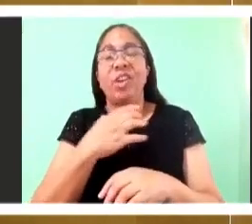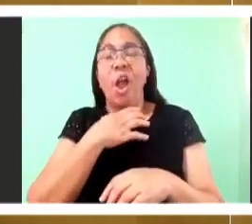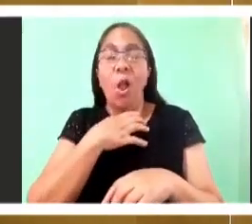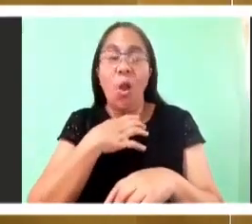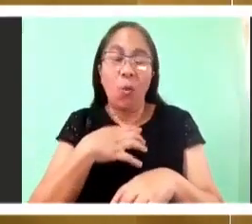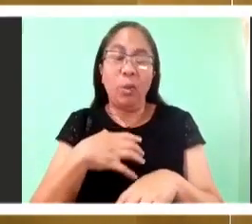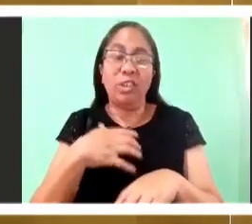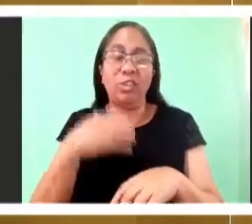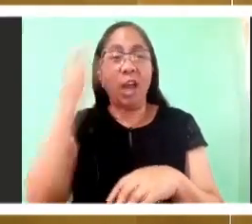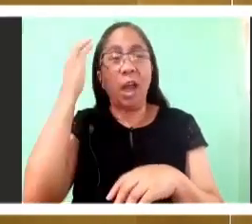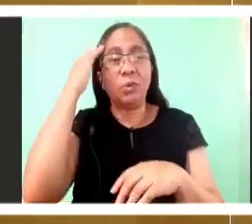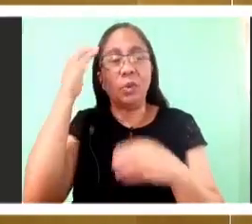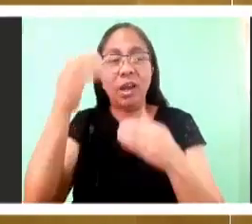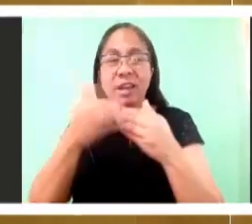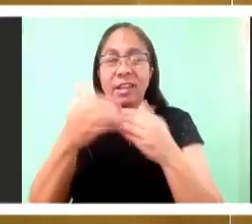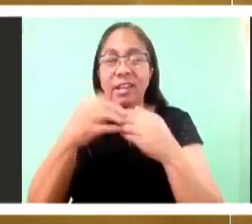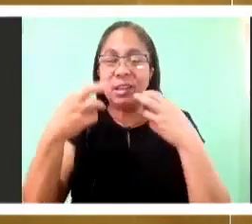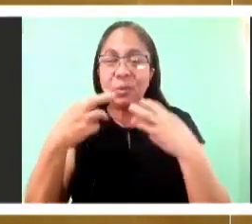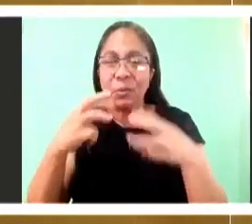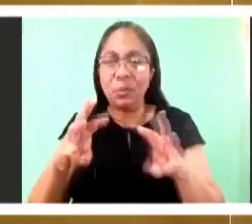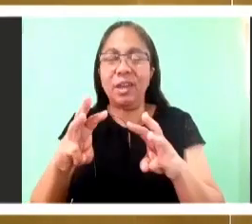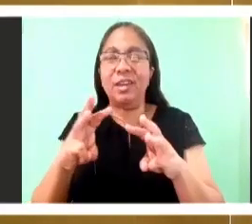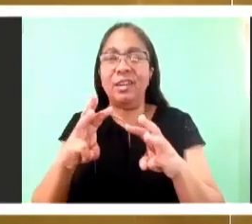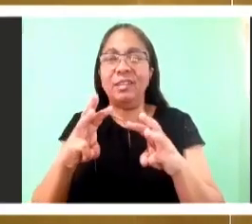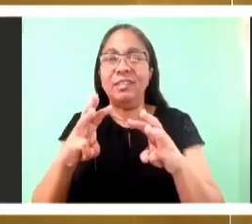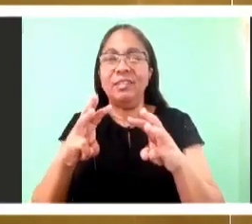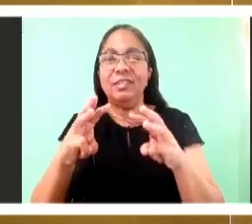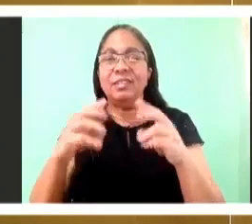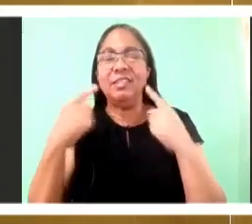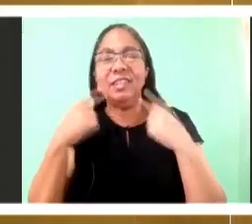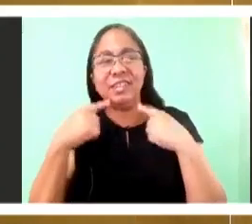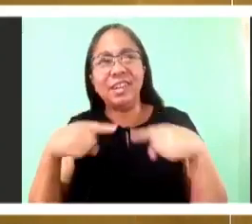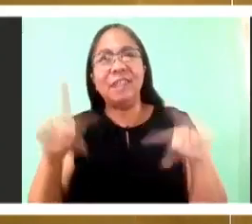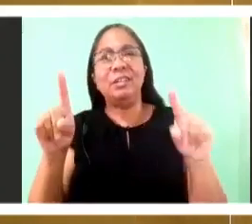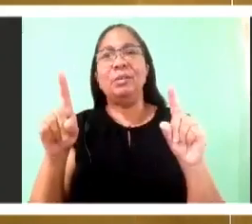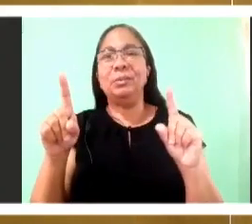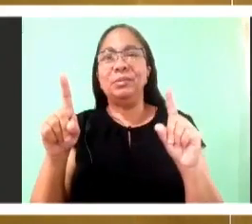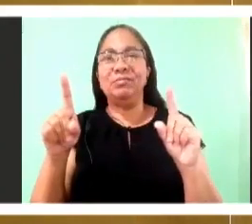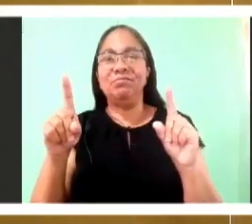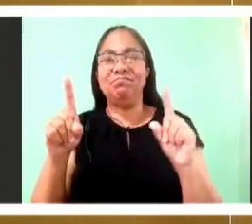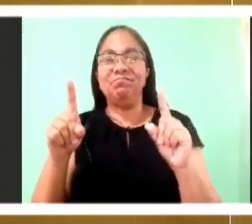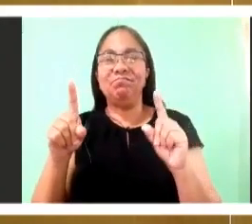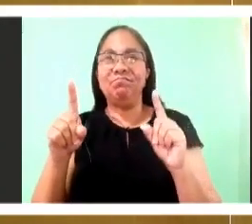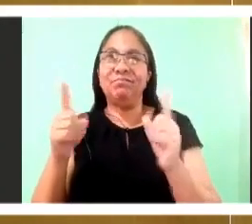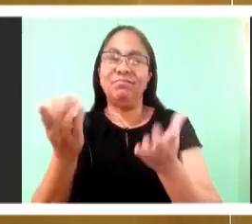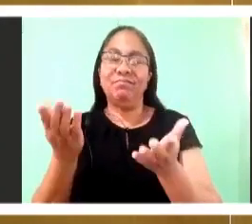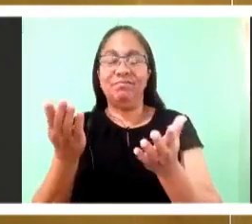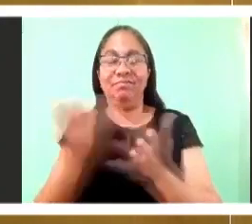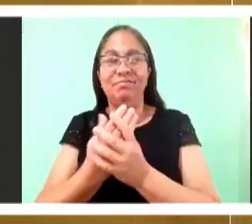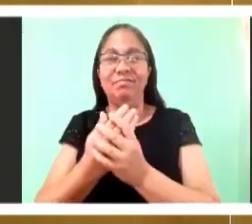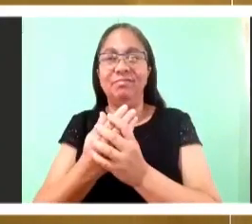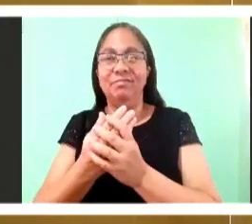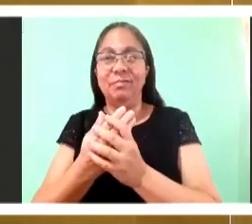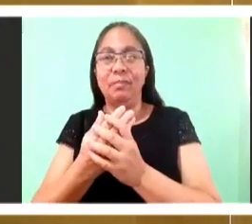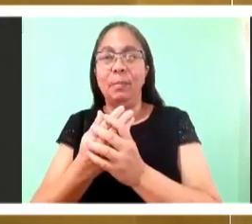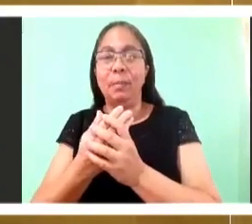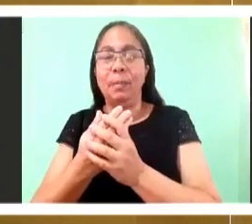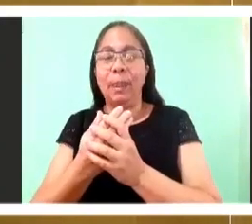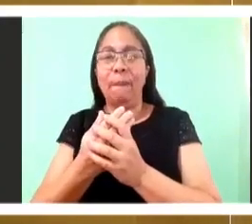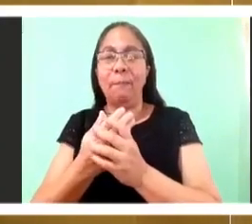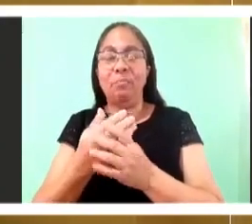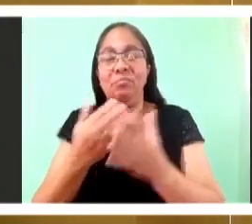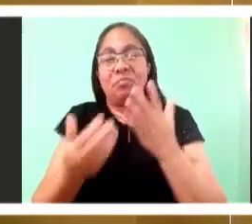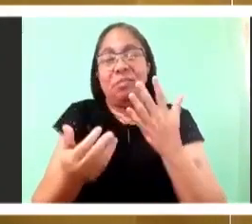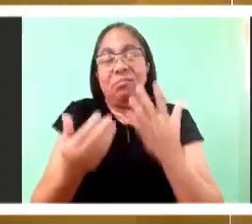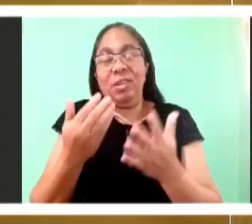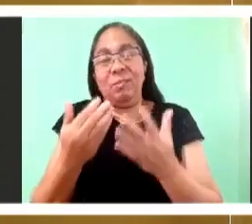so that it tastes nice so you'll want to eat it. But there's no sugar coating on this tablet. And so we